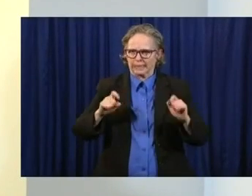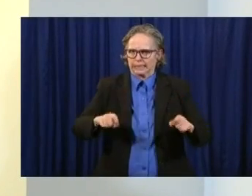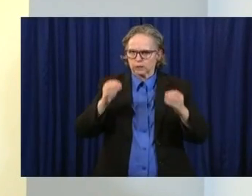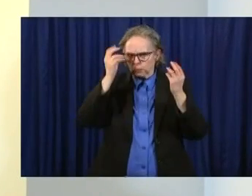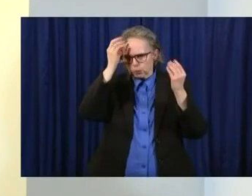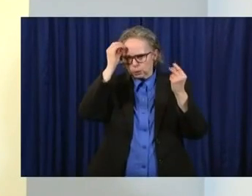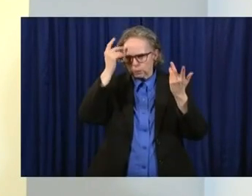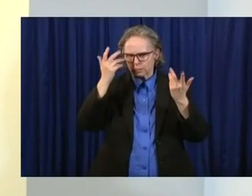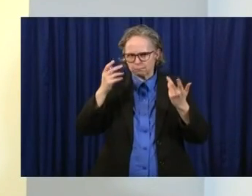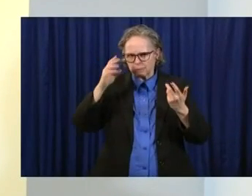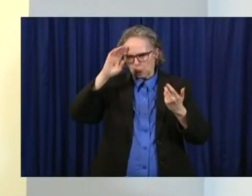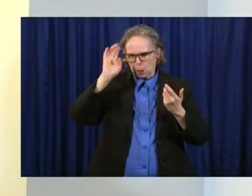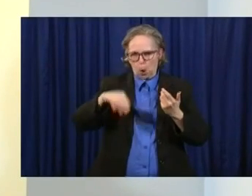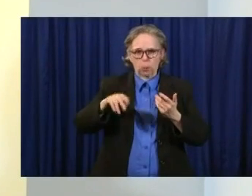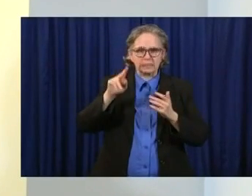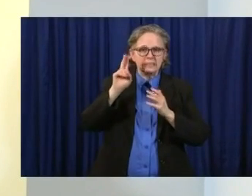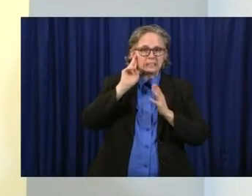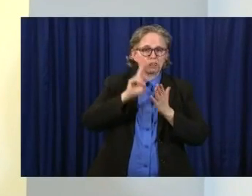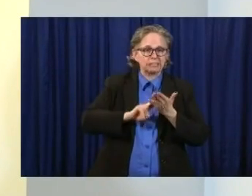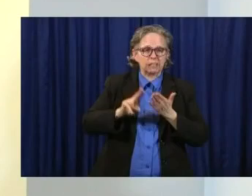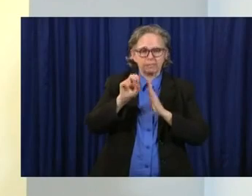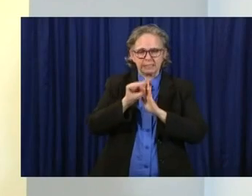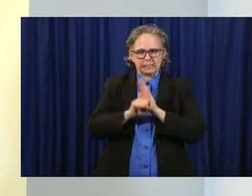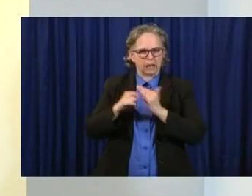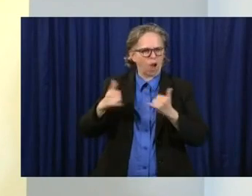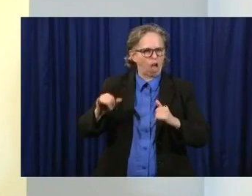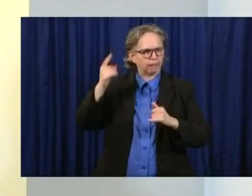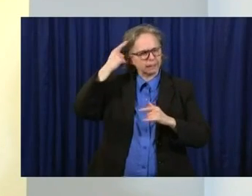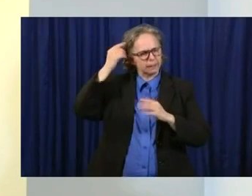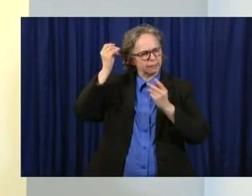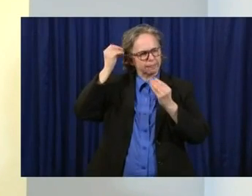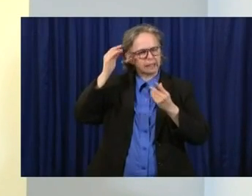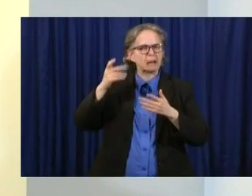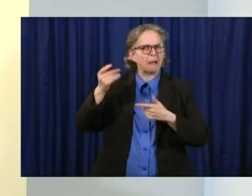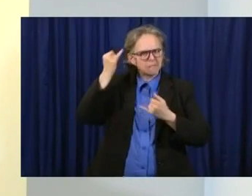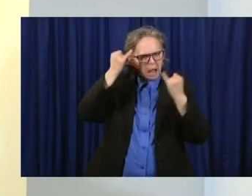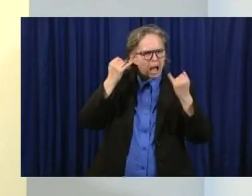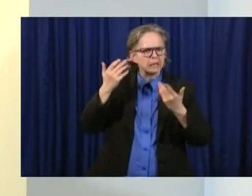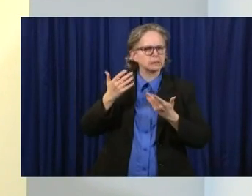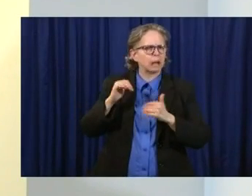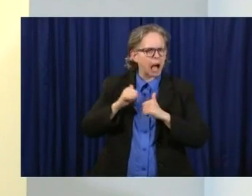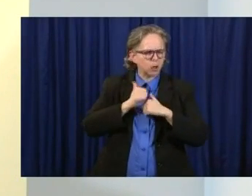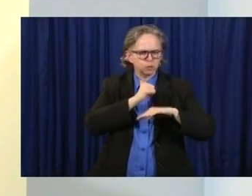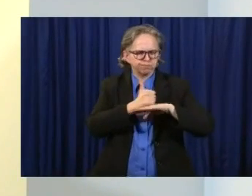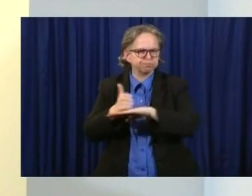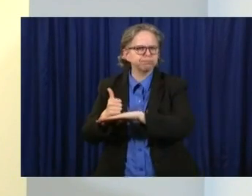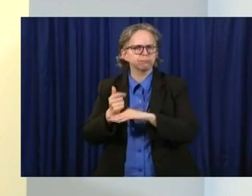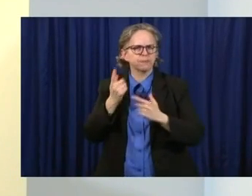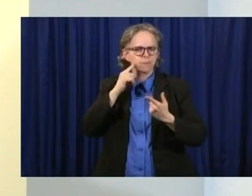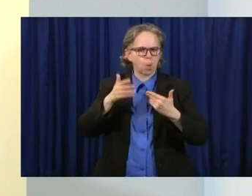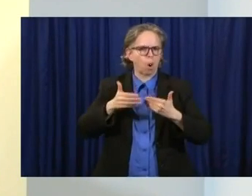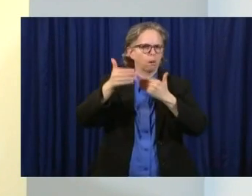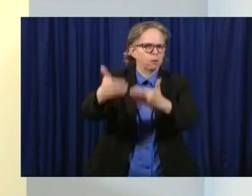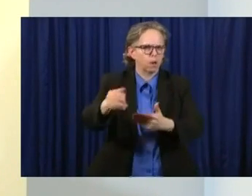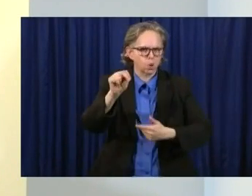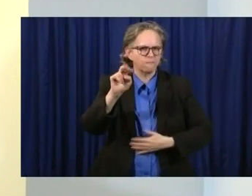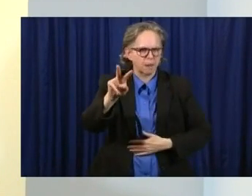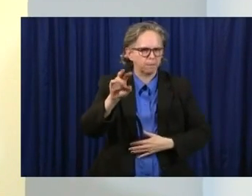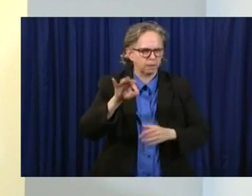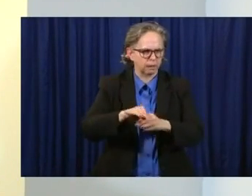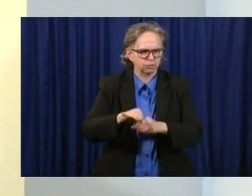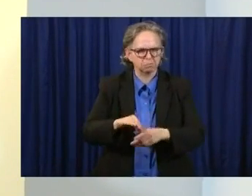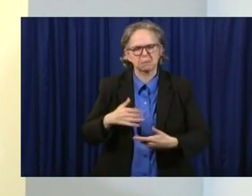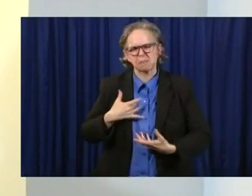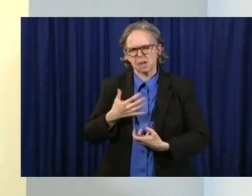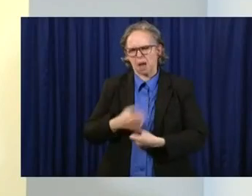has some ideas that he's put together on this. And so I'm sure in the coming